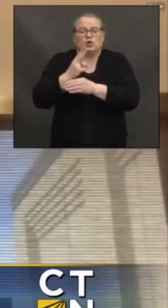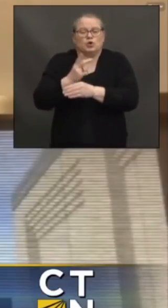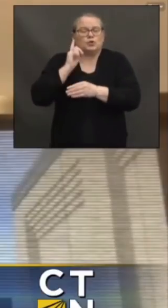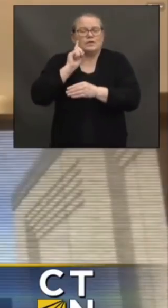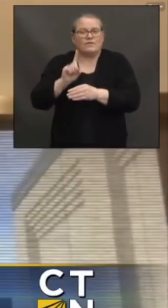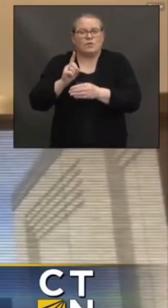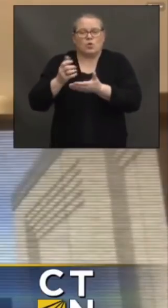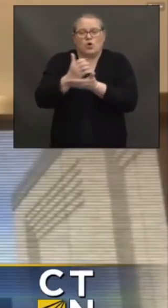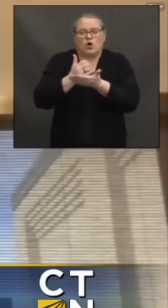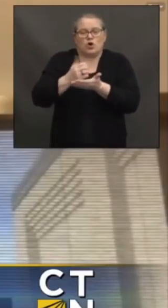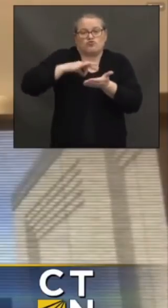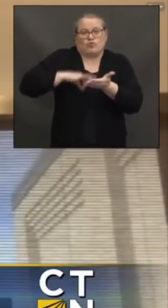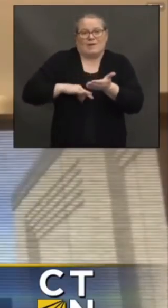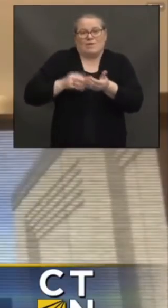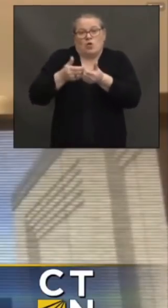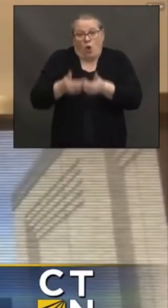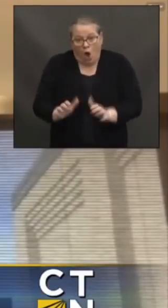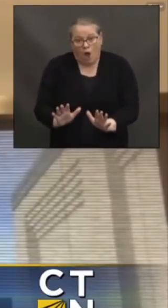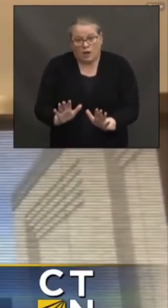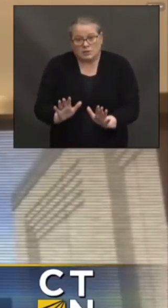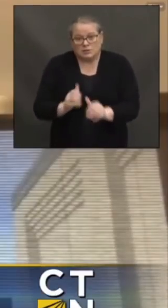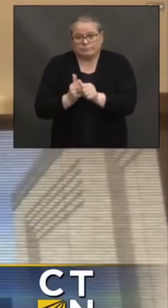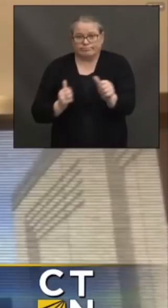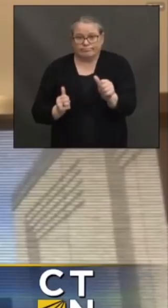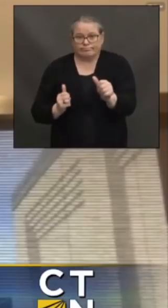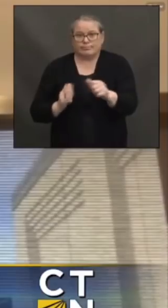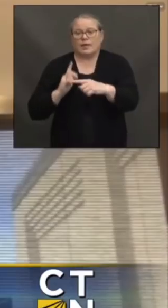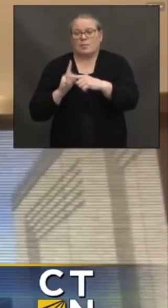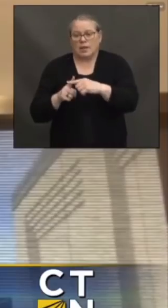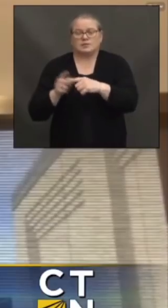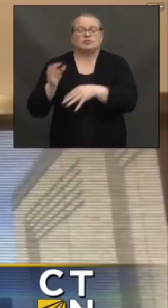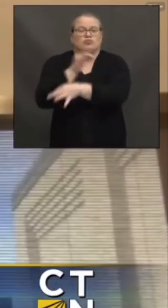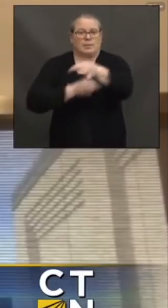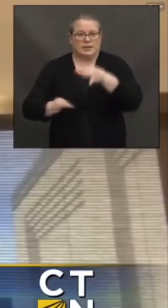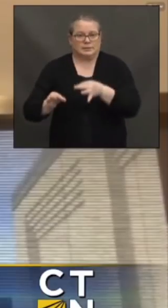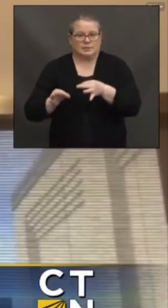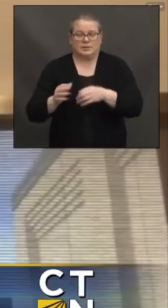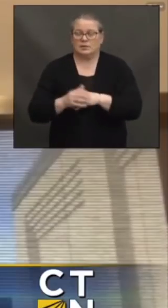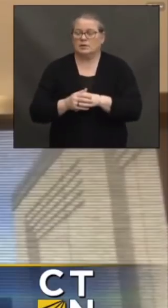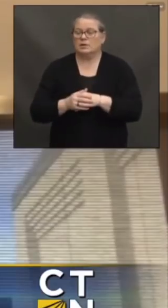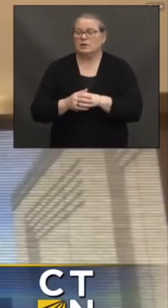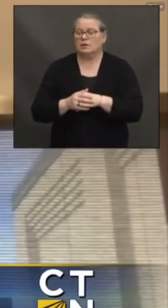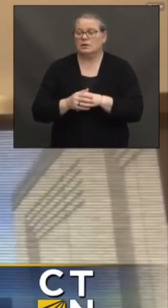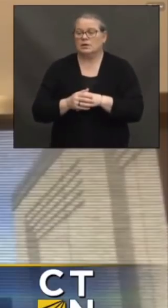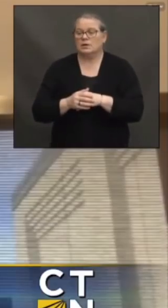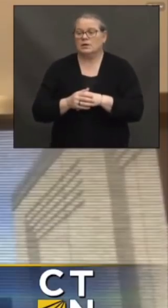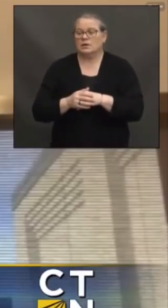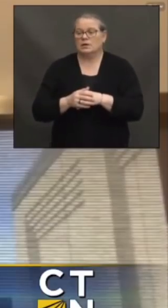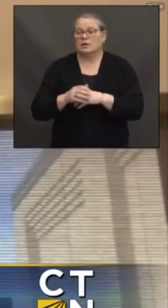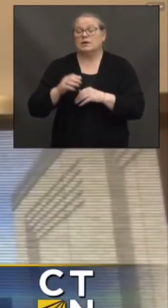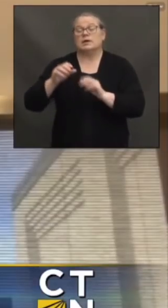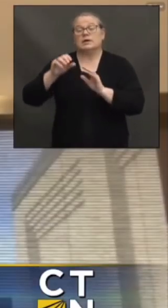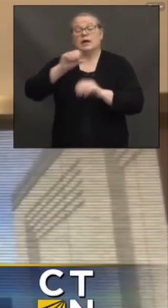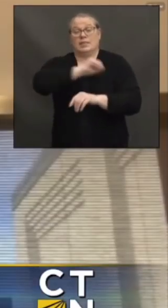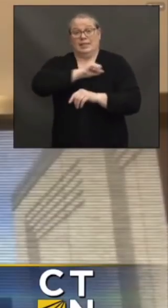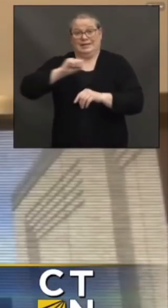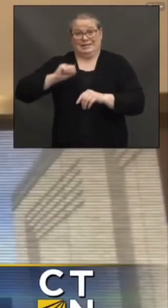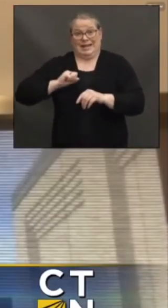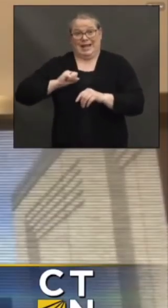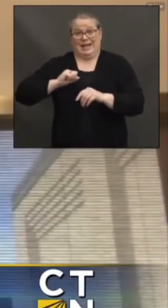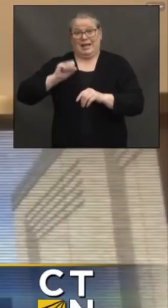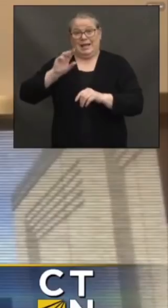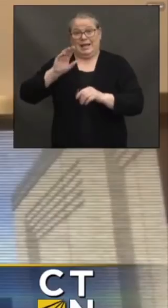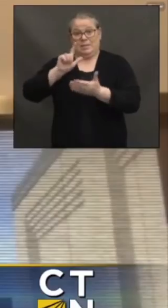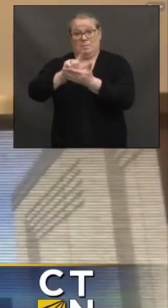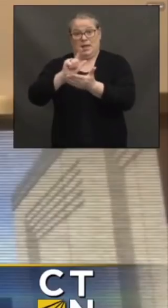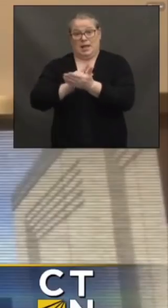replacements. The bill that passed the Senate that will go to the House does have approximately $2.6